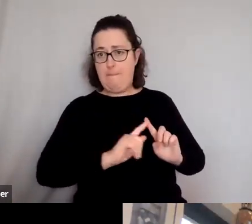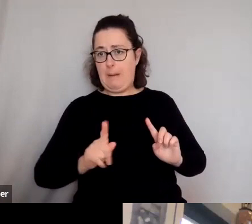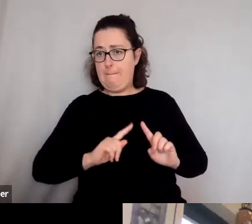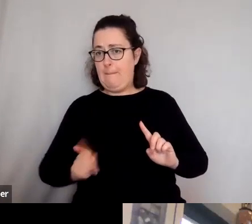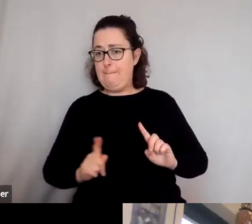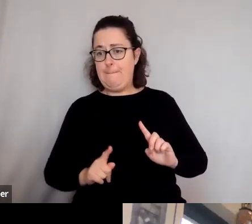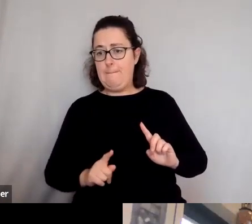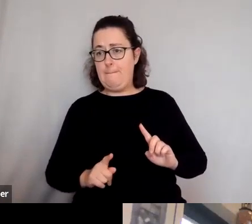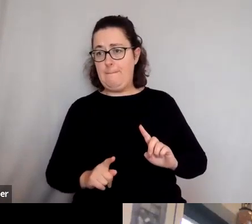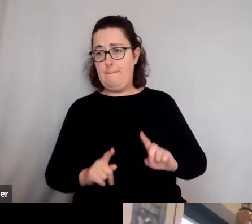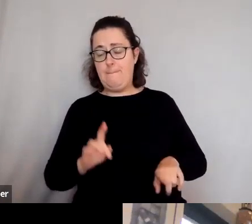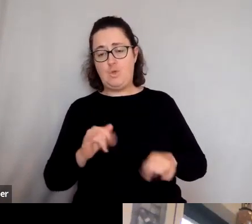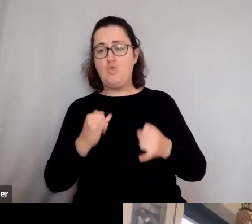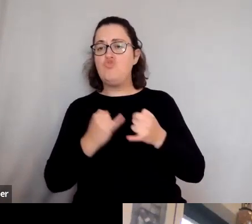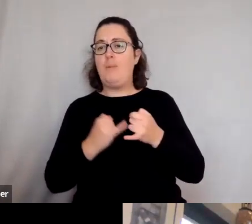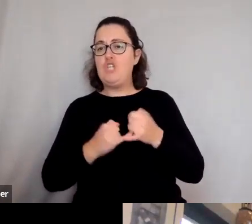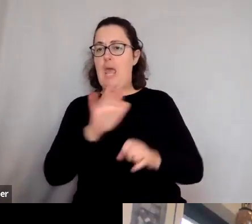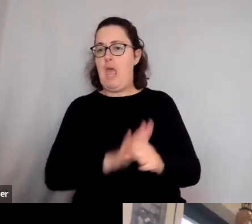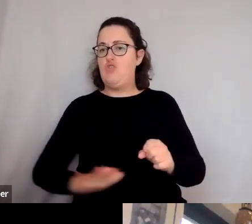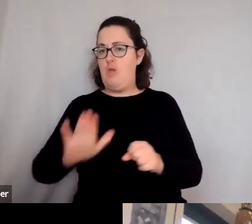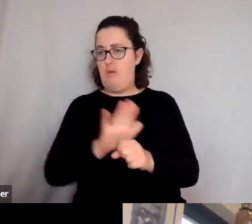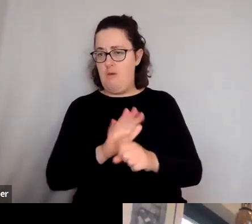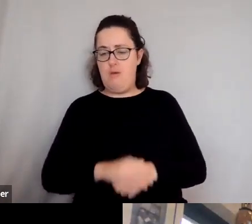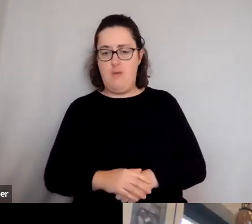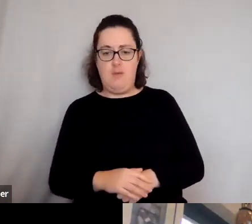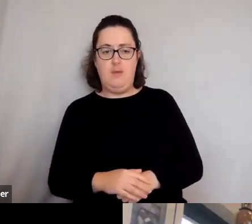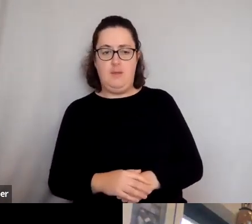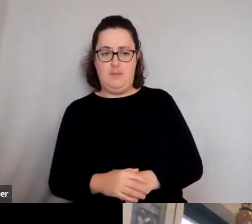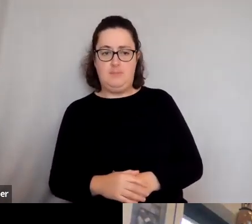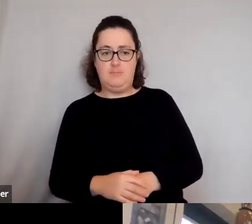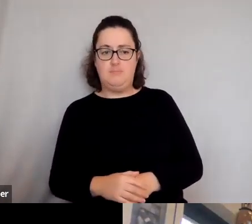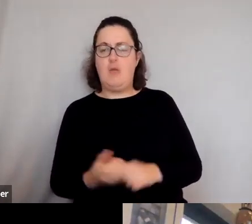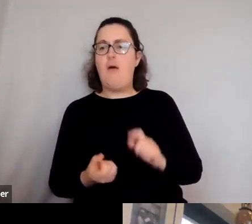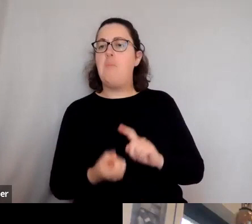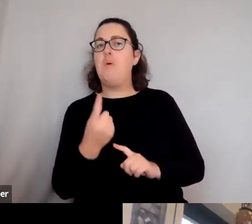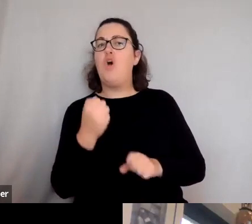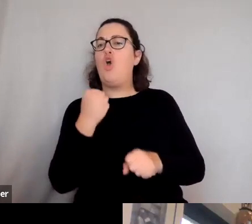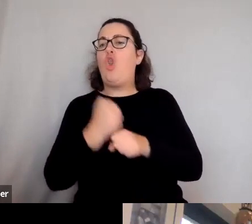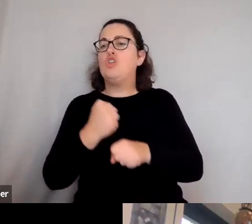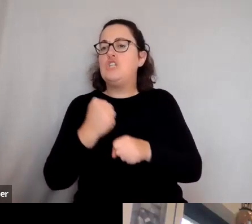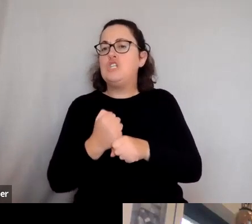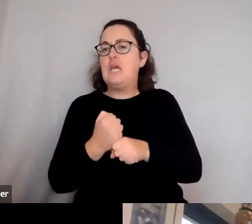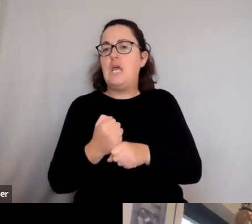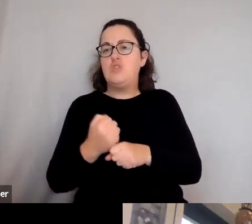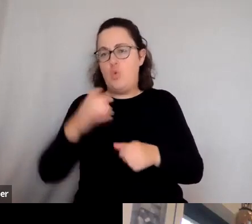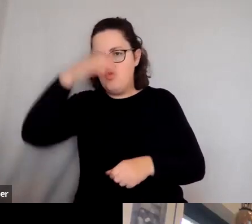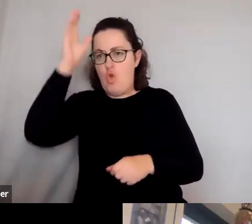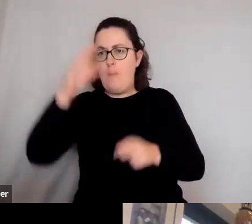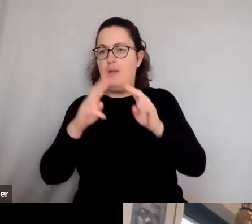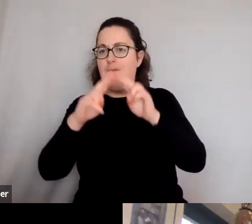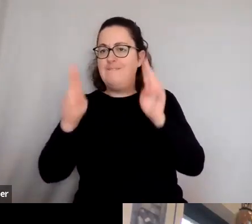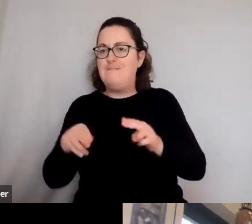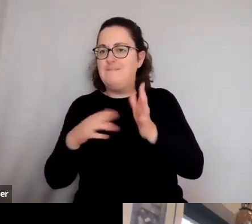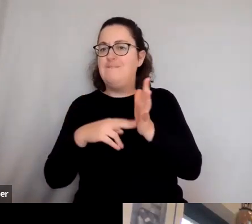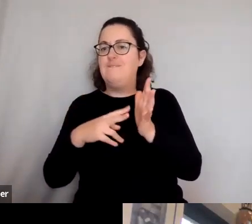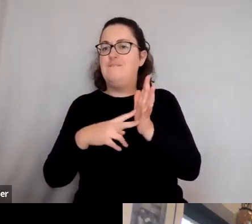So it was largely in Shropshire. You know, I occasionally made it to Gloucestershire to do a Roman villa there. But it was,